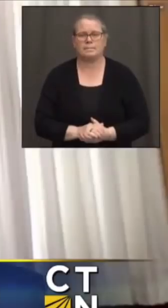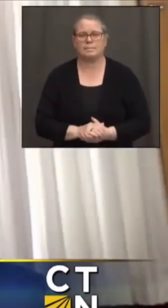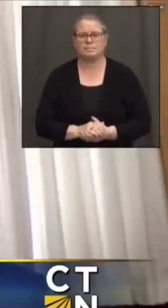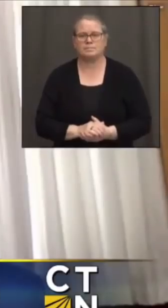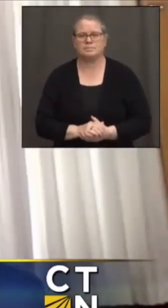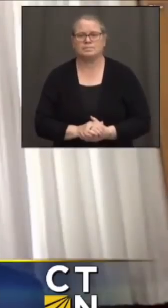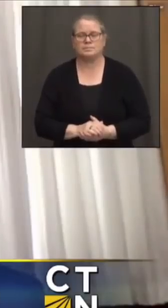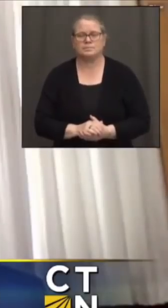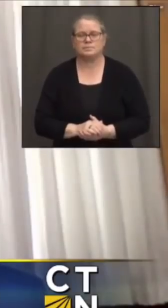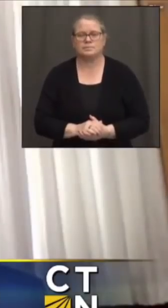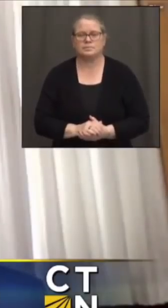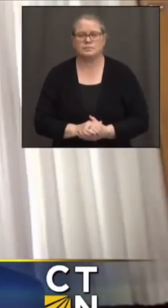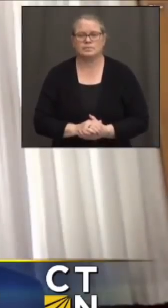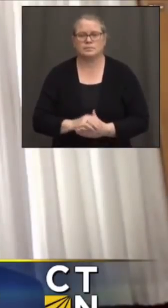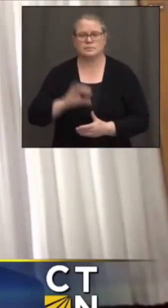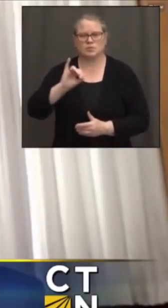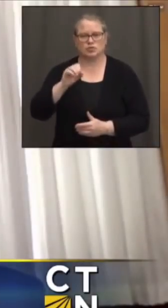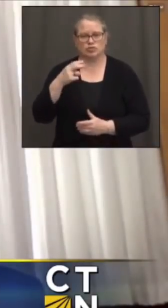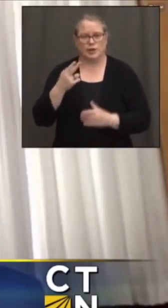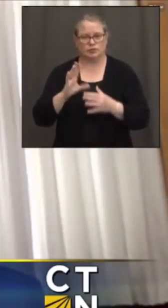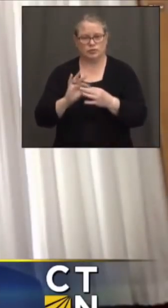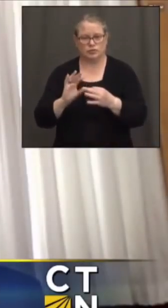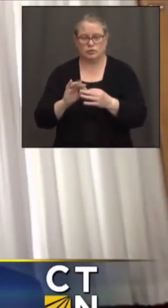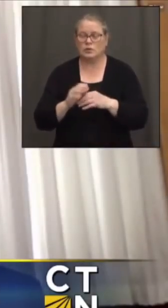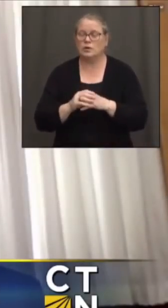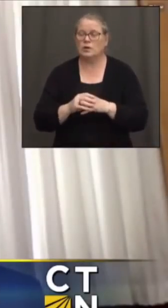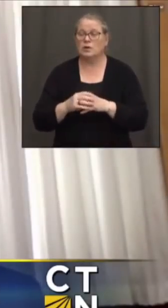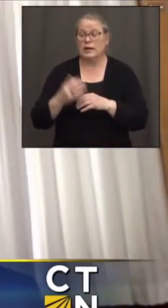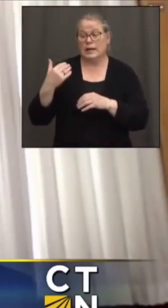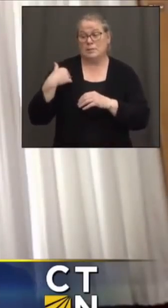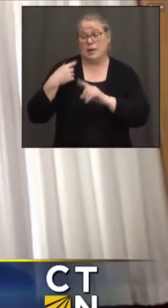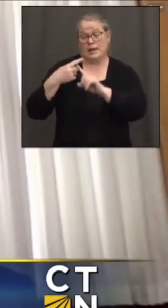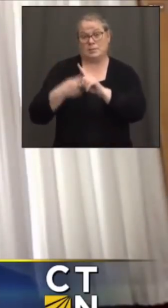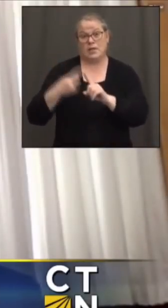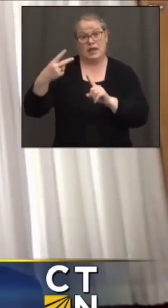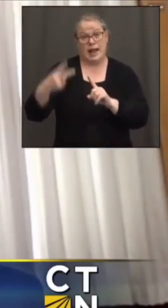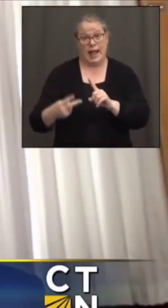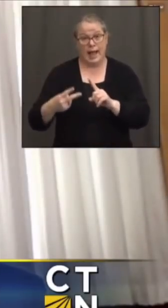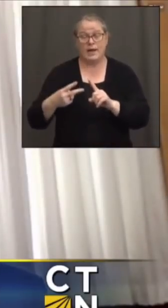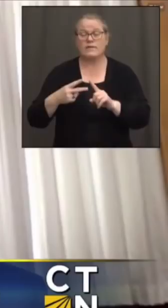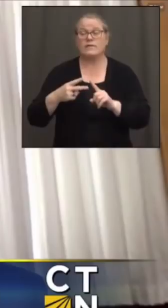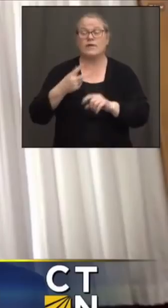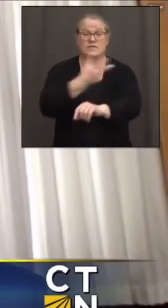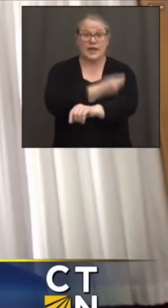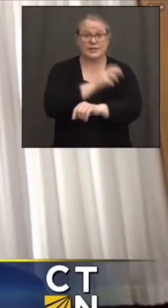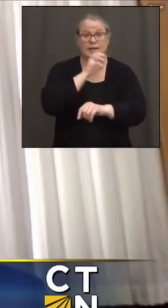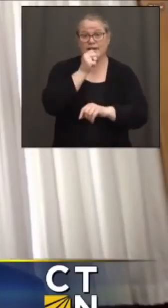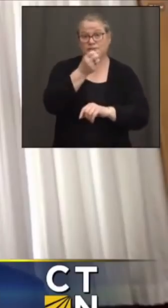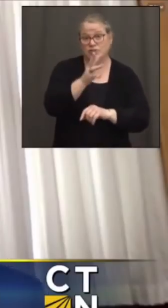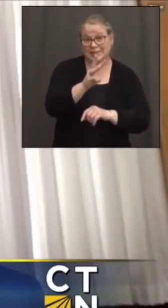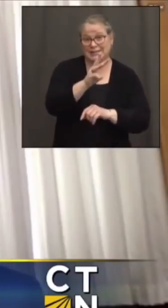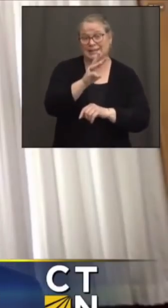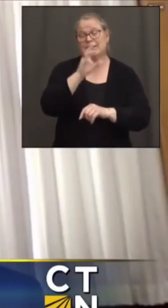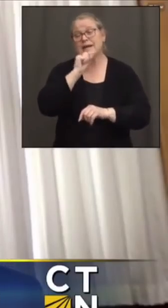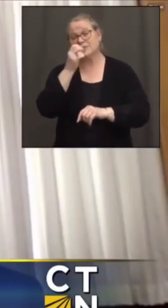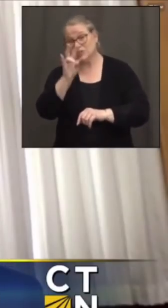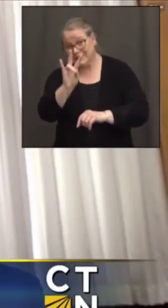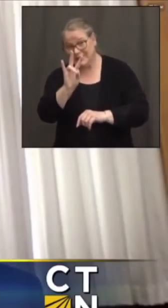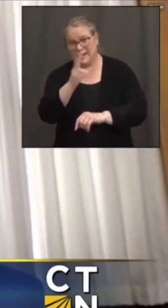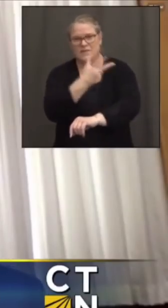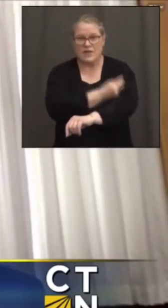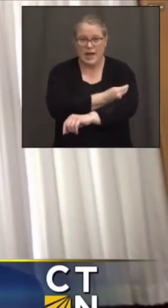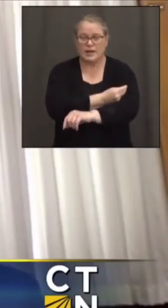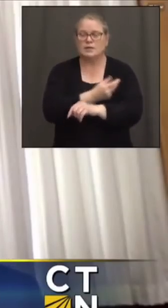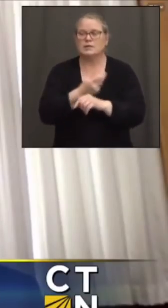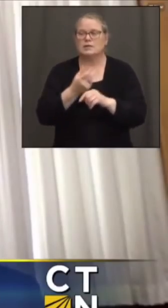Sure. Well, what we've learned in particular over the last month and a half vaccinating 16- and 17-year-olds is that when parental or consent